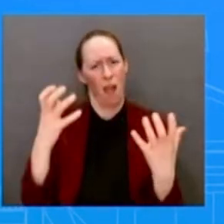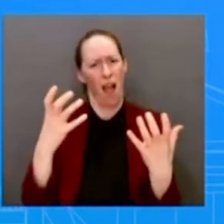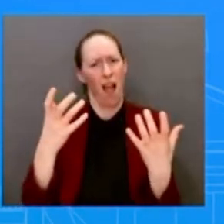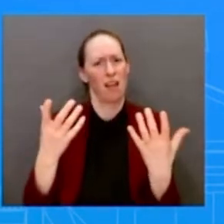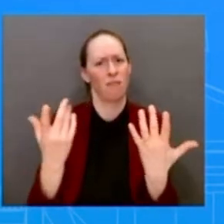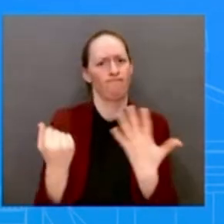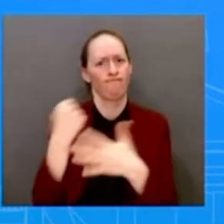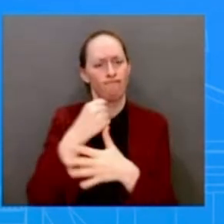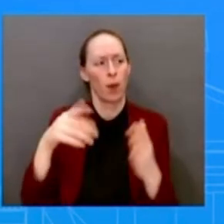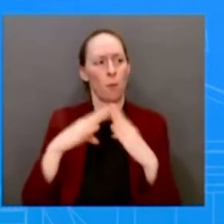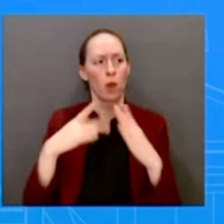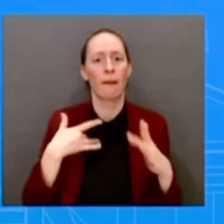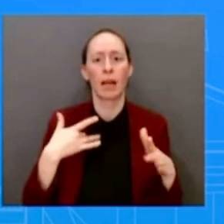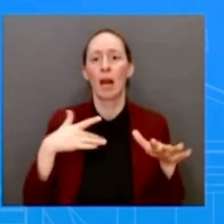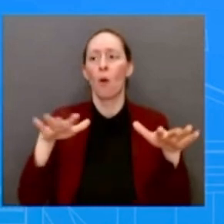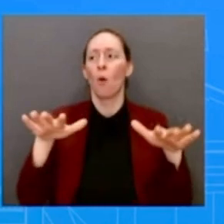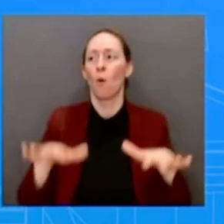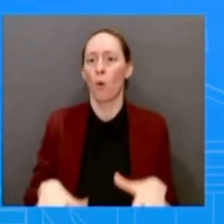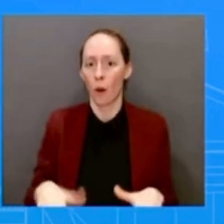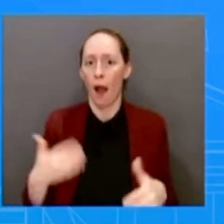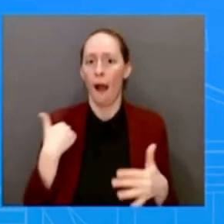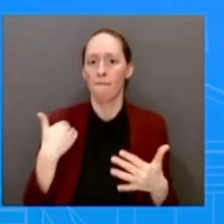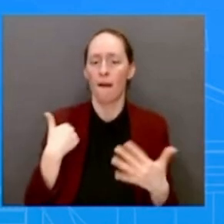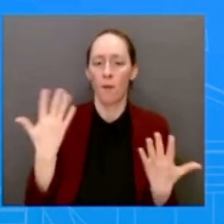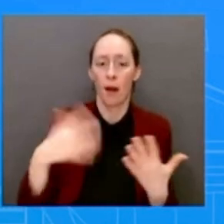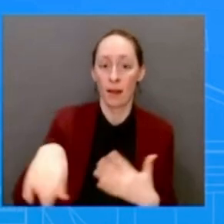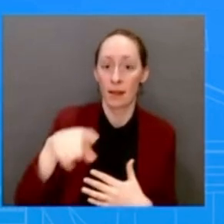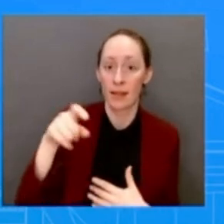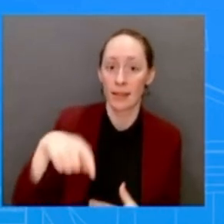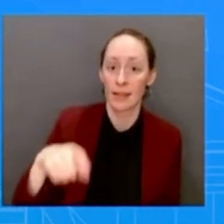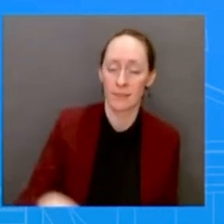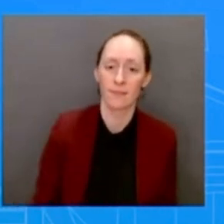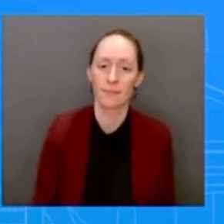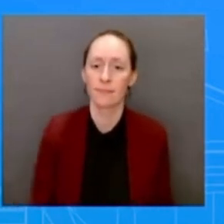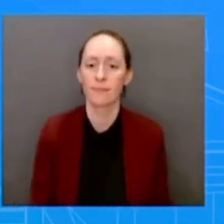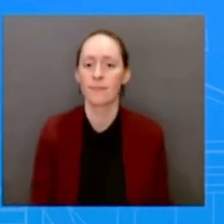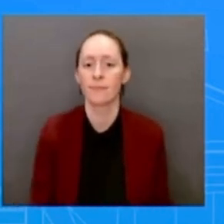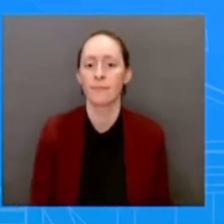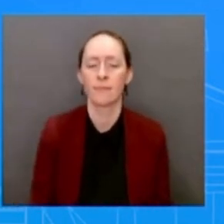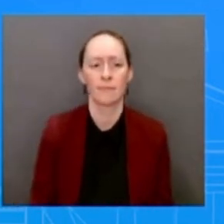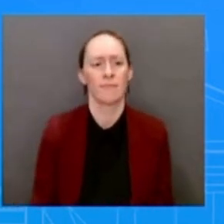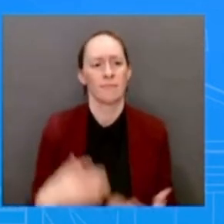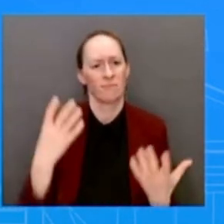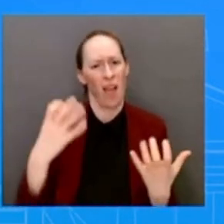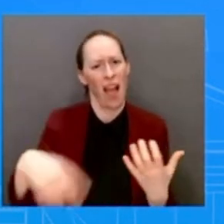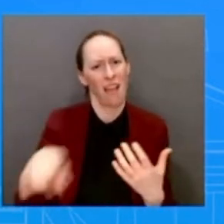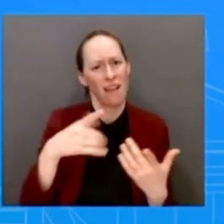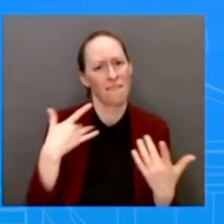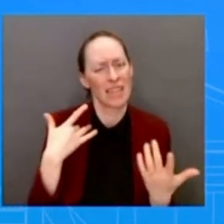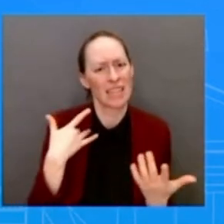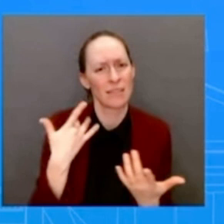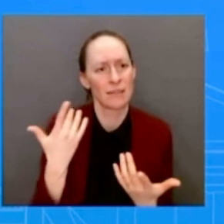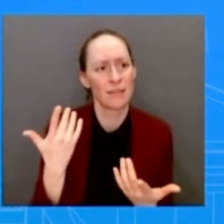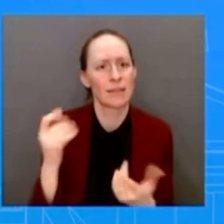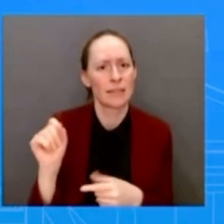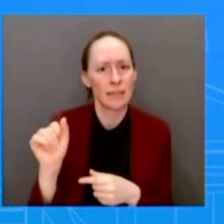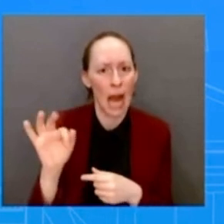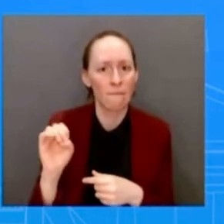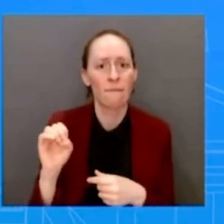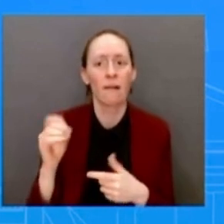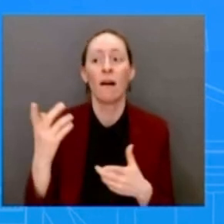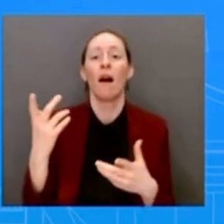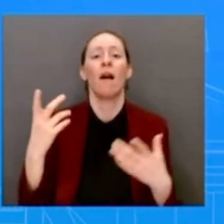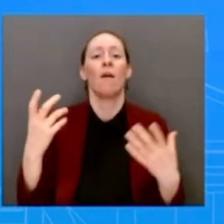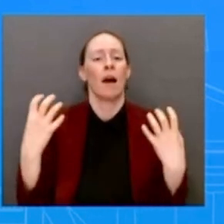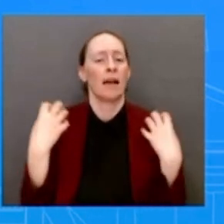they need to feel safe, to make sure that they feel like their community is healthy again. That's why we made sure that the